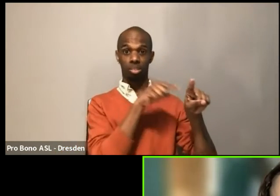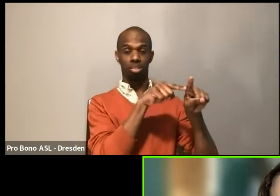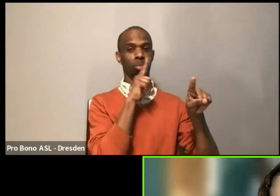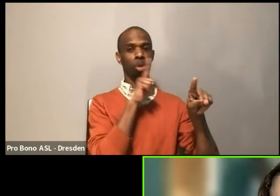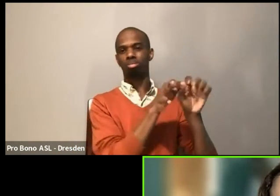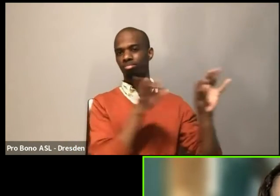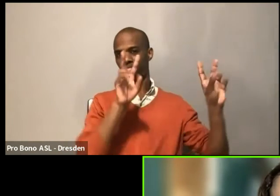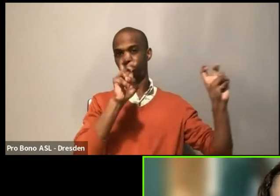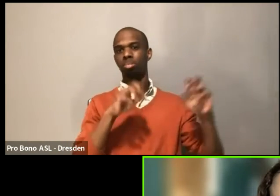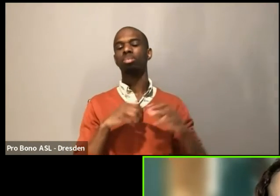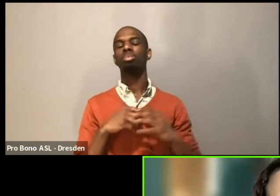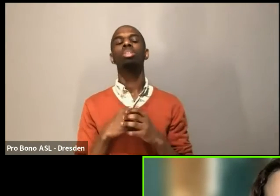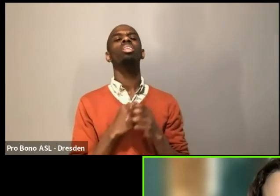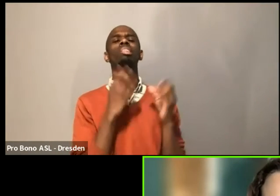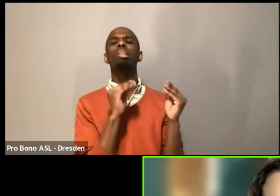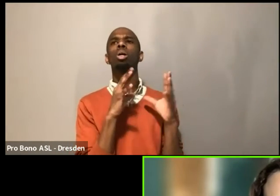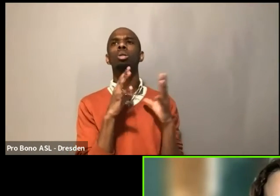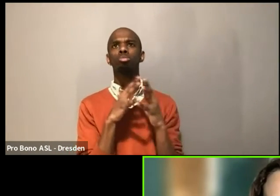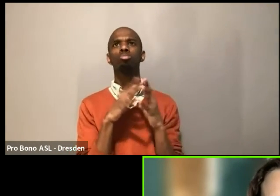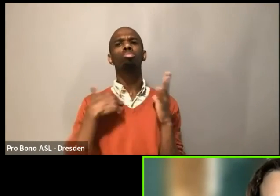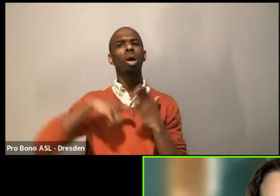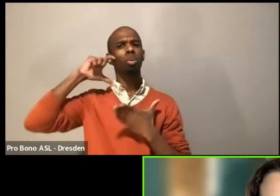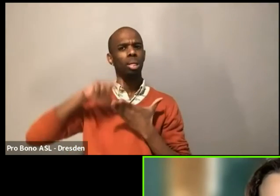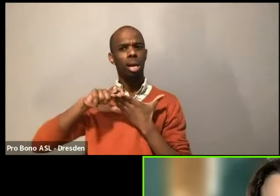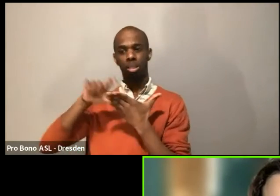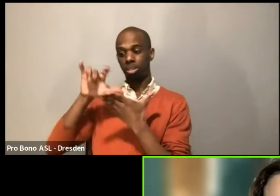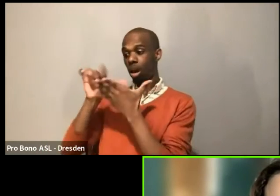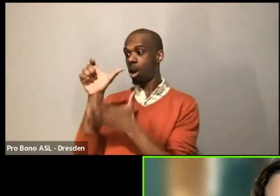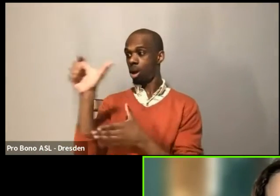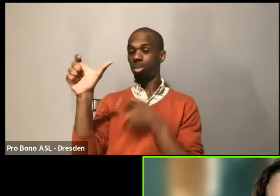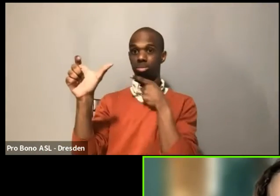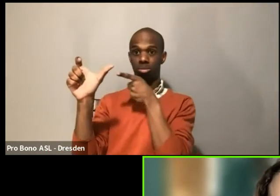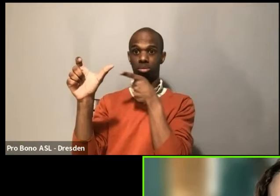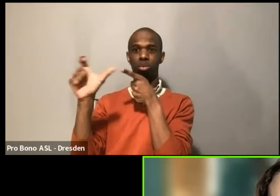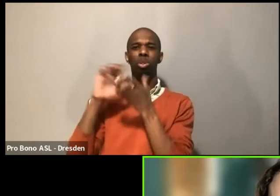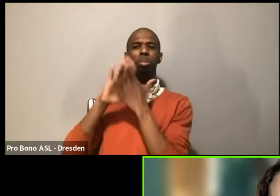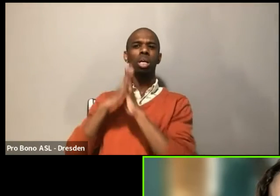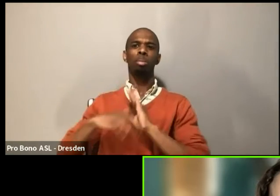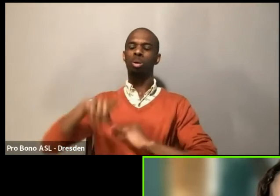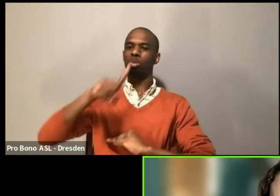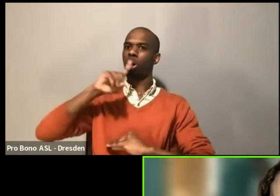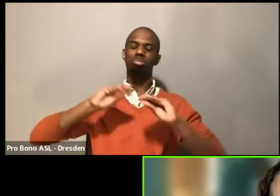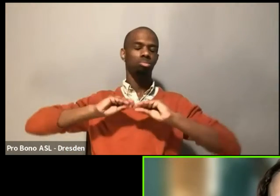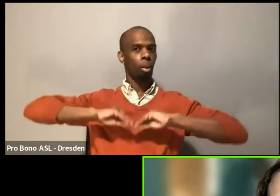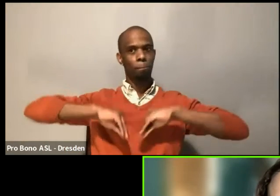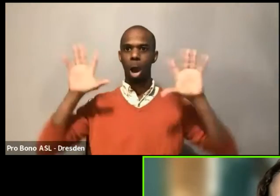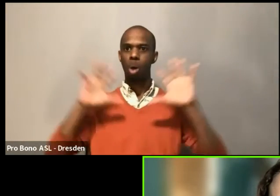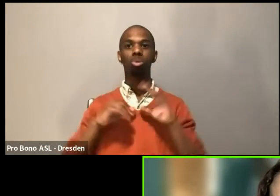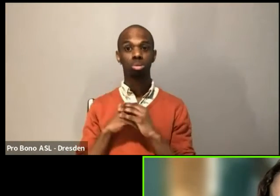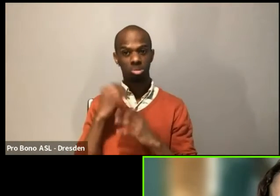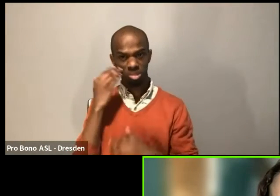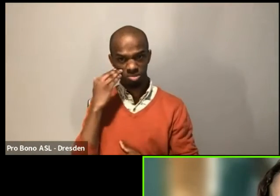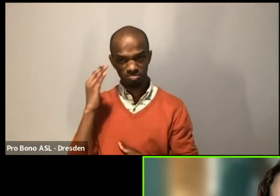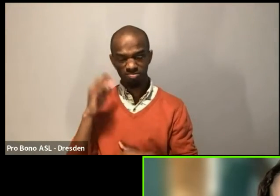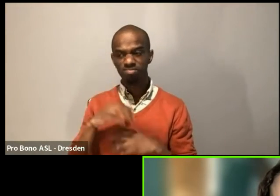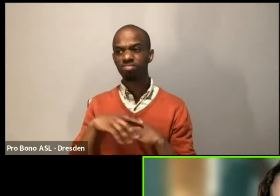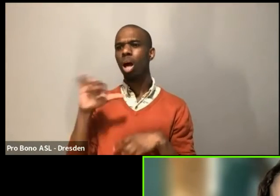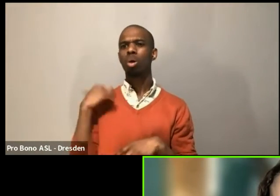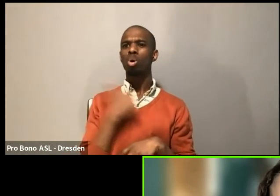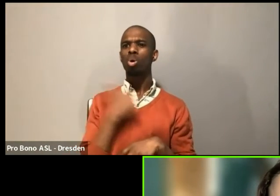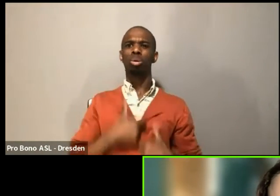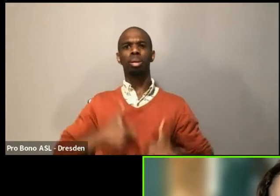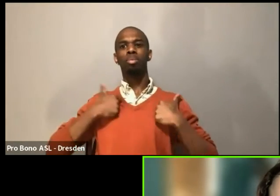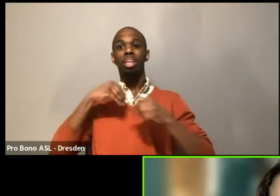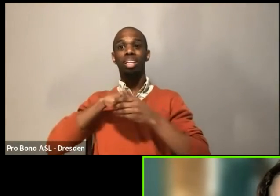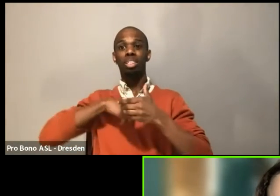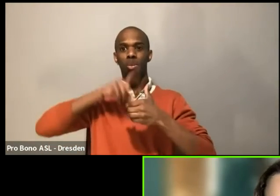And then suddenly, I don't know, it was like this veil was lifted, right? Like we kind of live in this bubble and working in the arts can